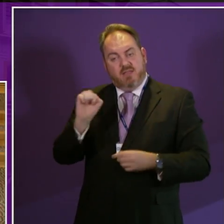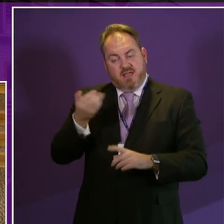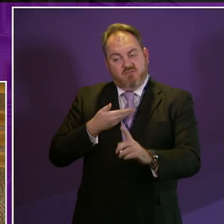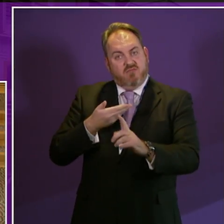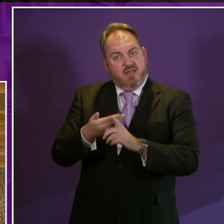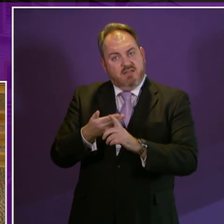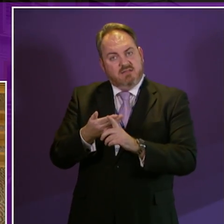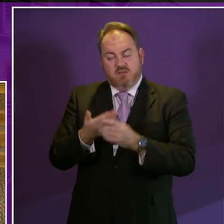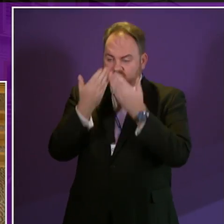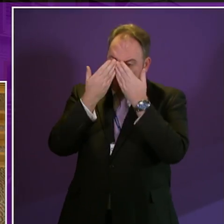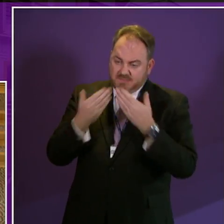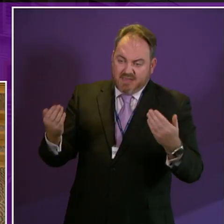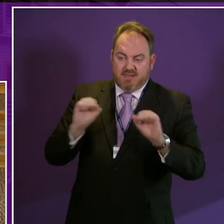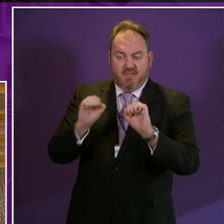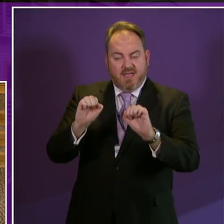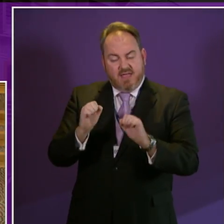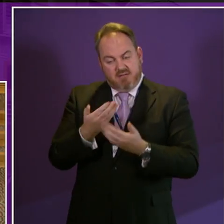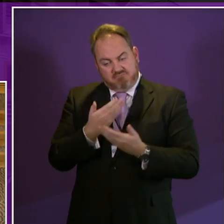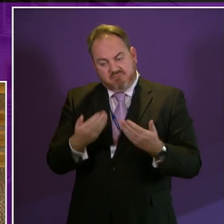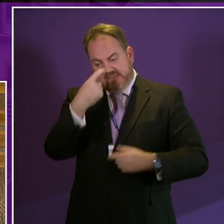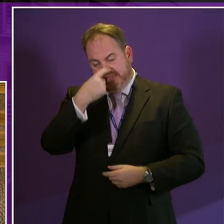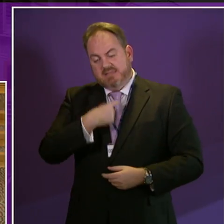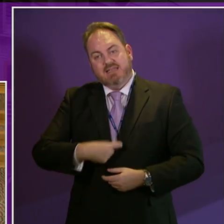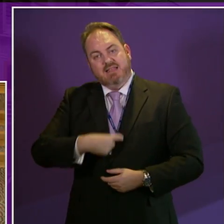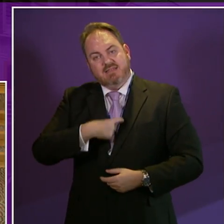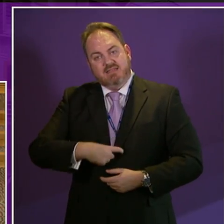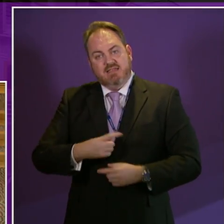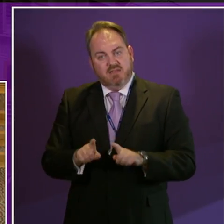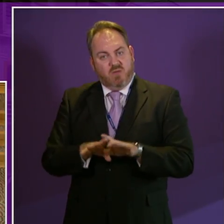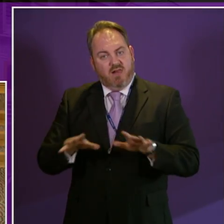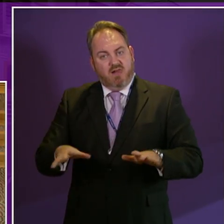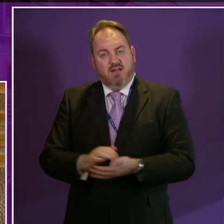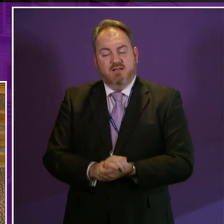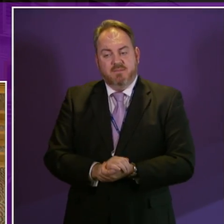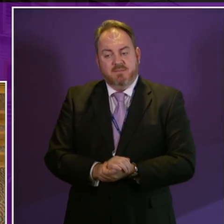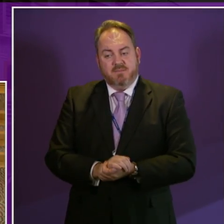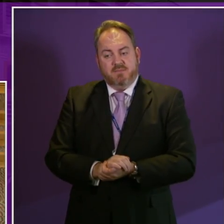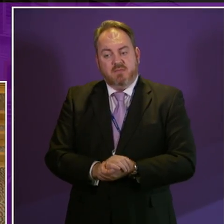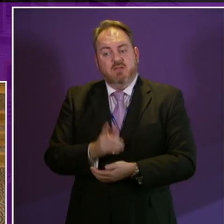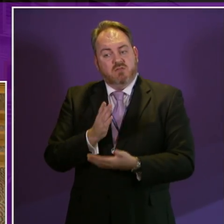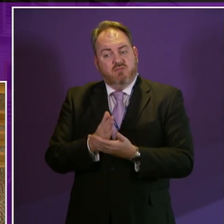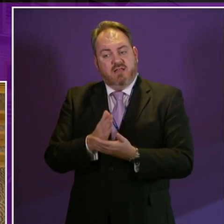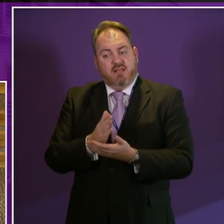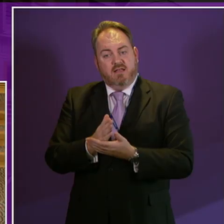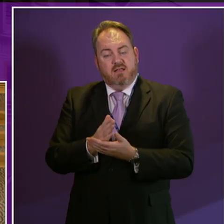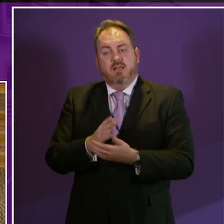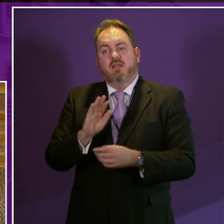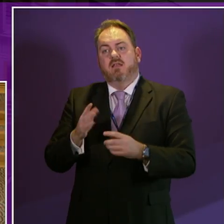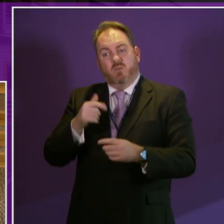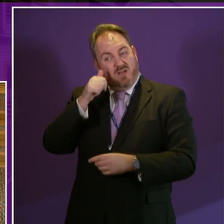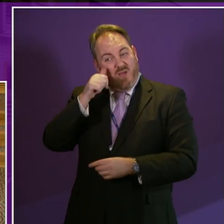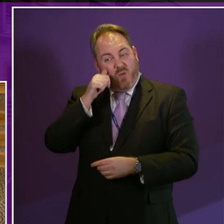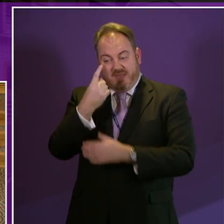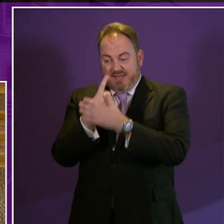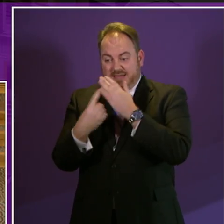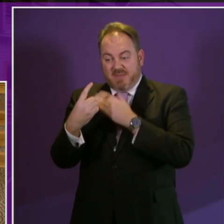fairness and respect. In stark contrast to the UK government whose abolition for the independent living